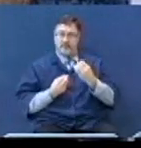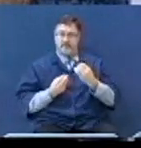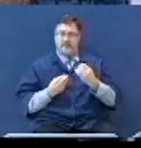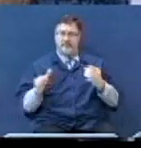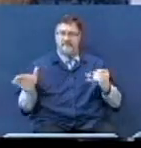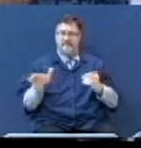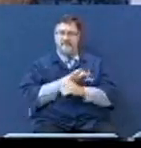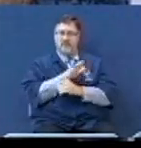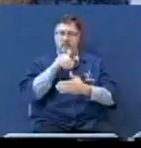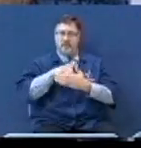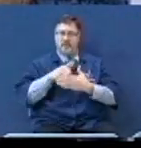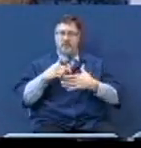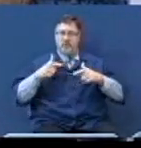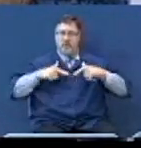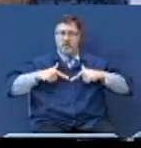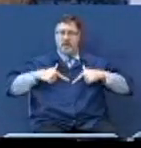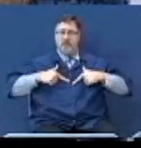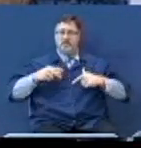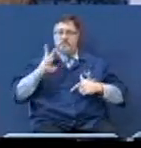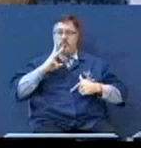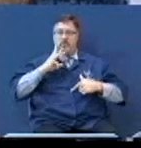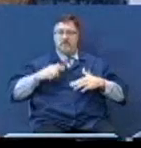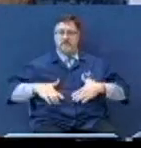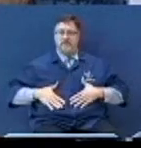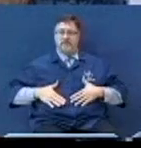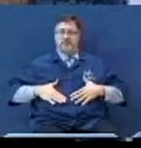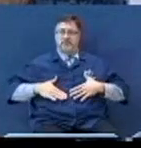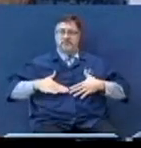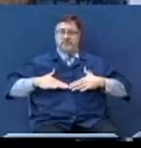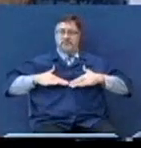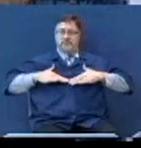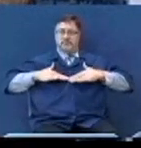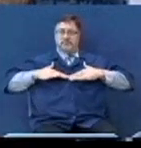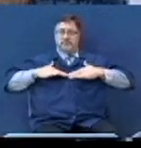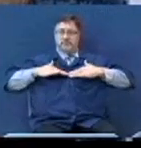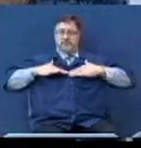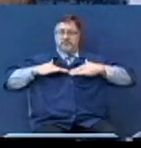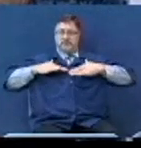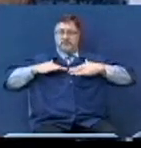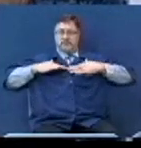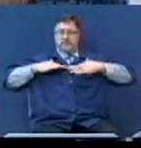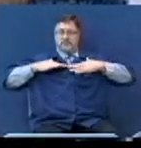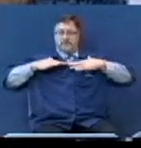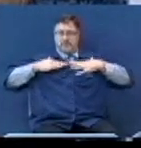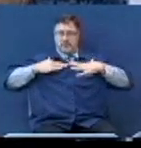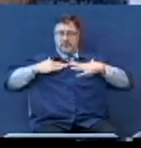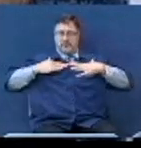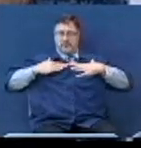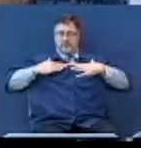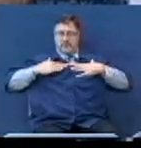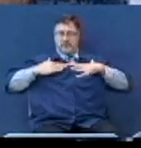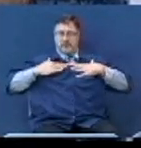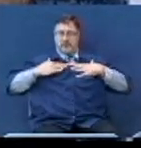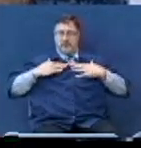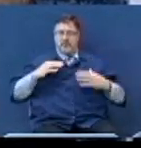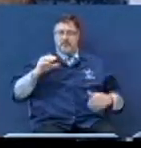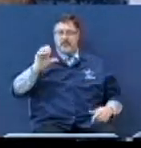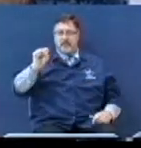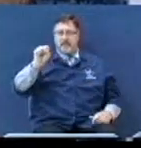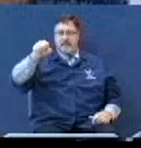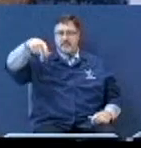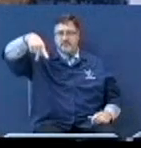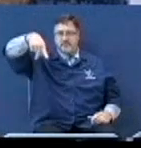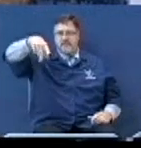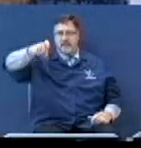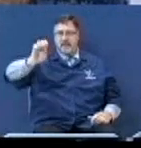lungs water and the last part of the blood and when that spear went into his